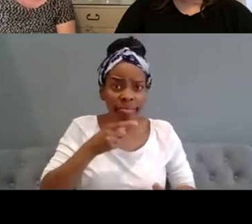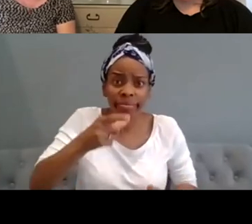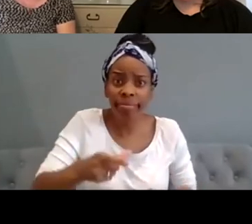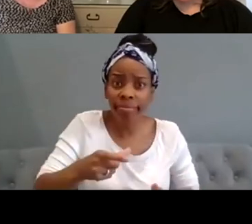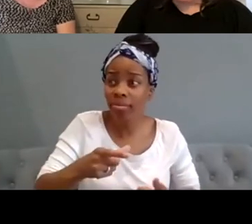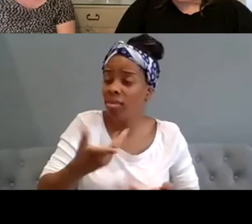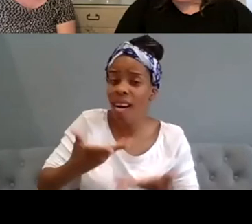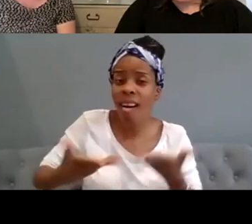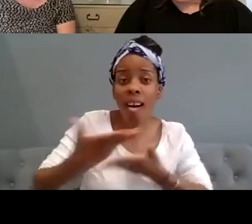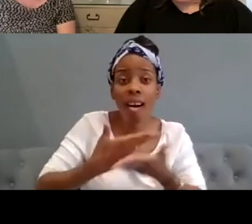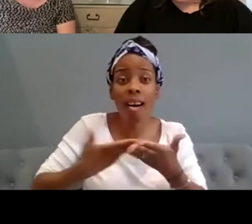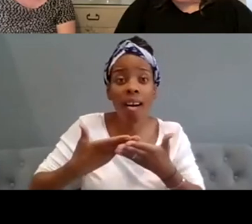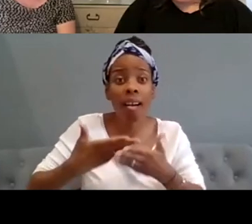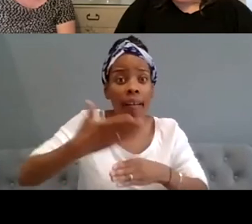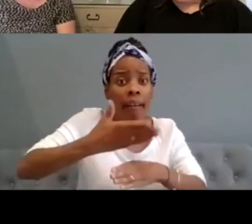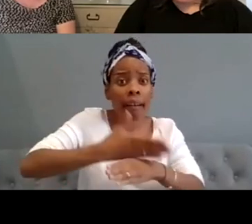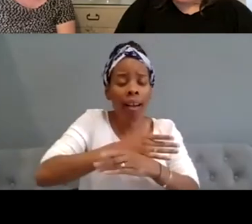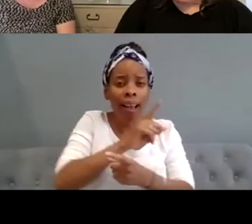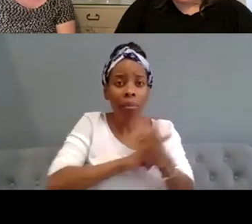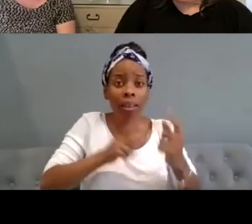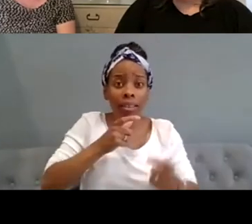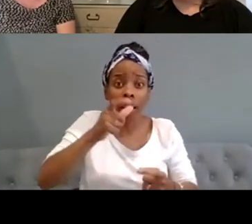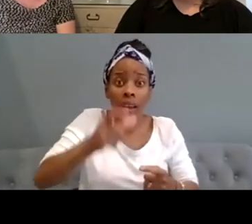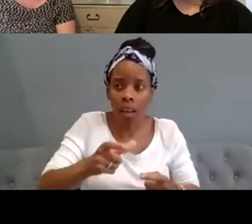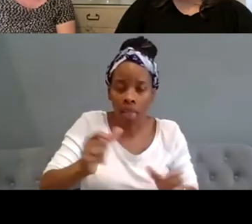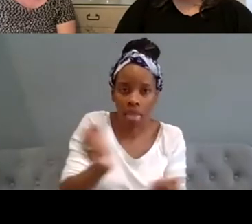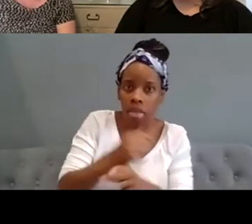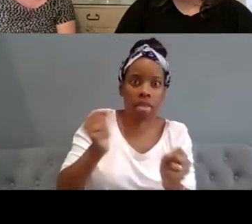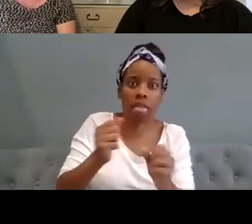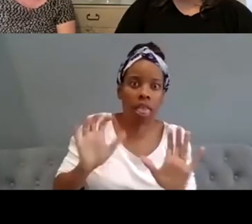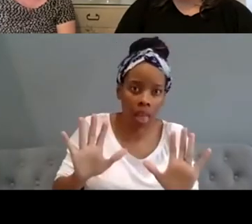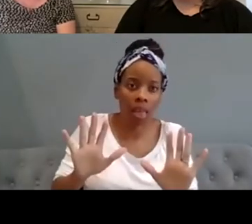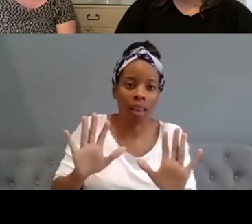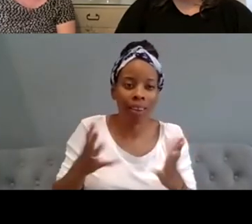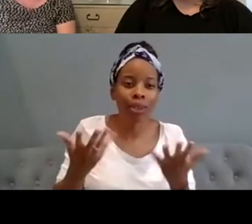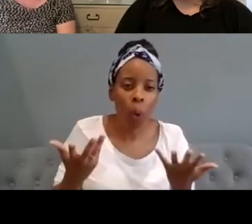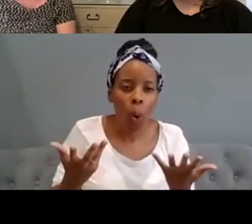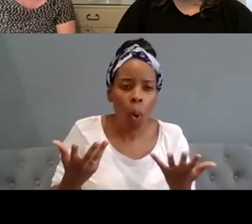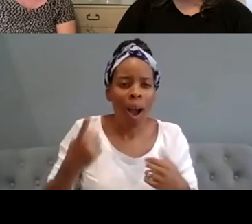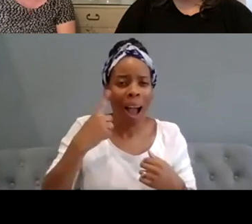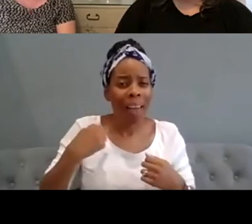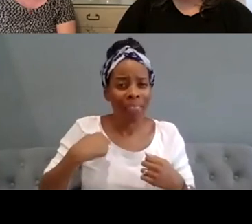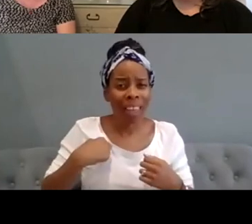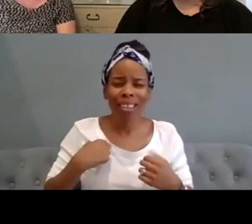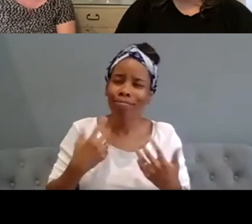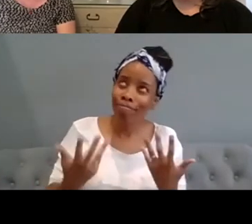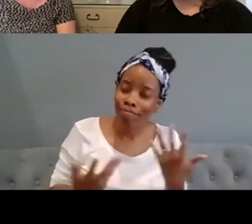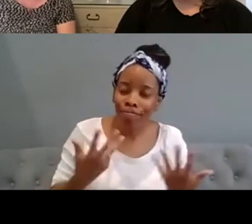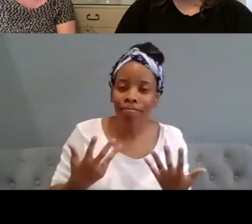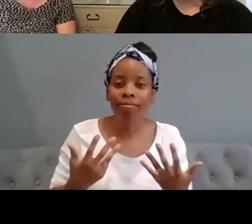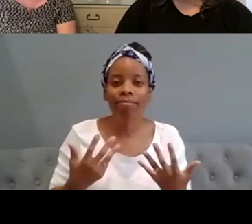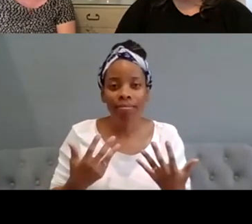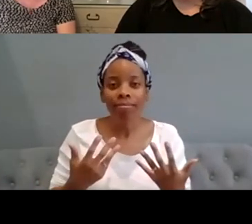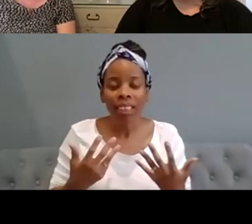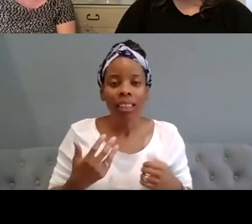in the past it just wouldn't have been possible um but i do think it is it's like a myth that